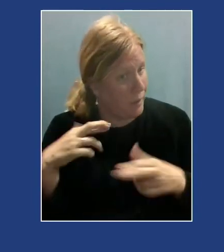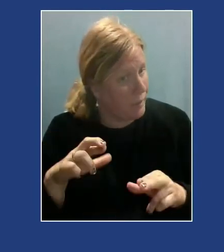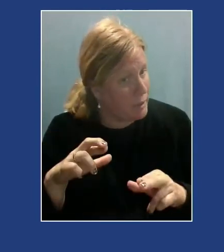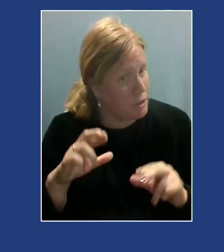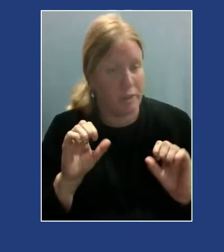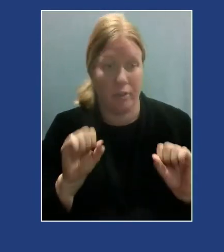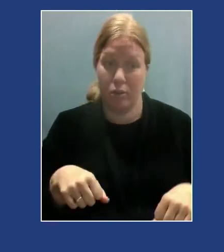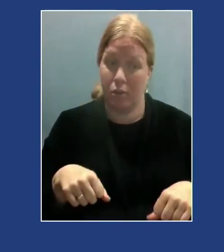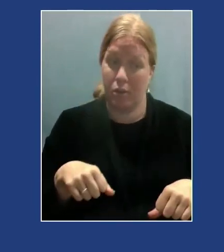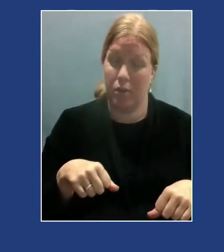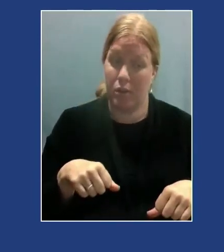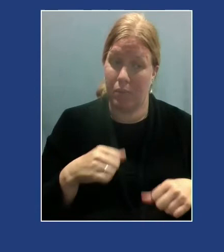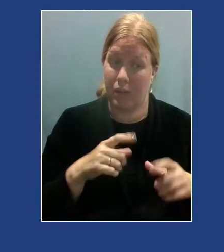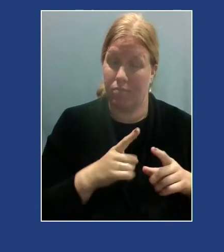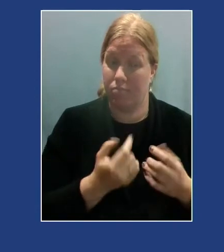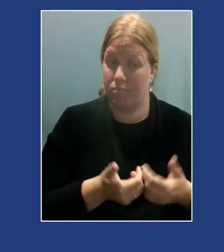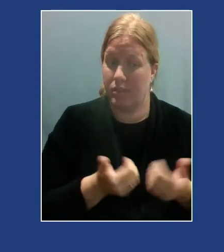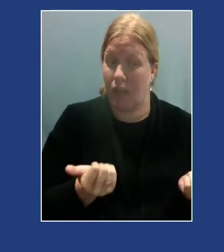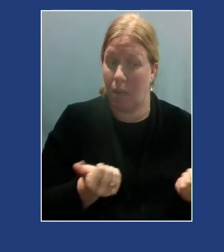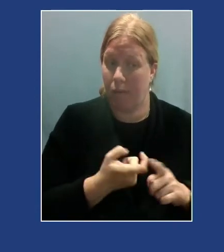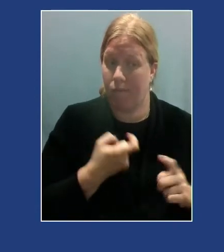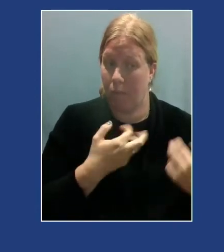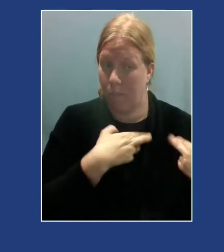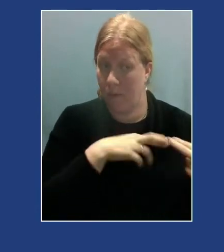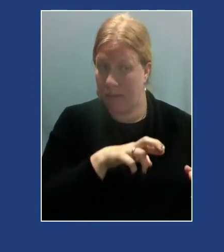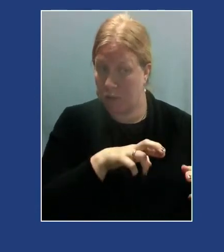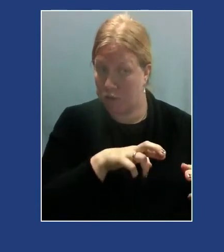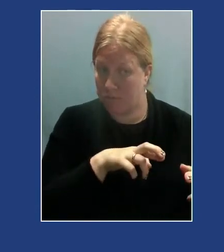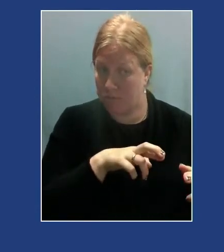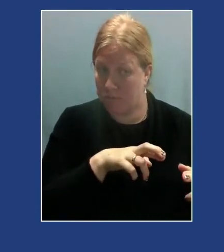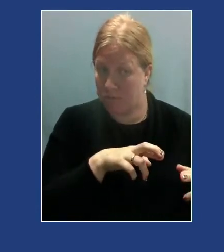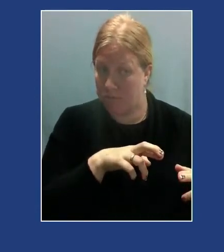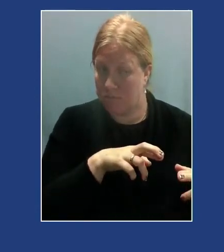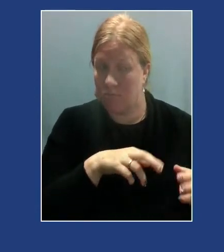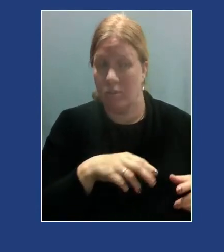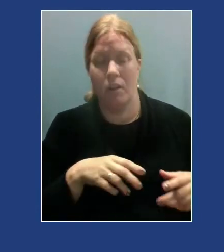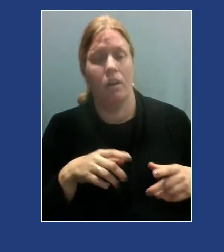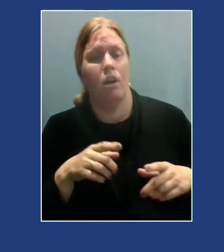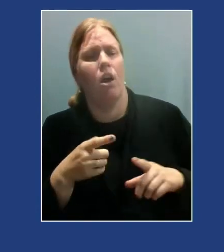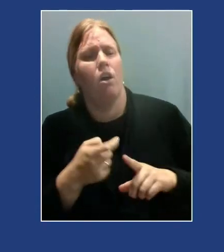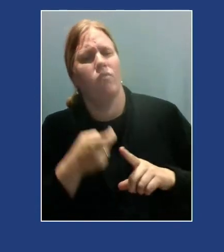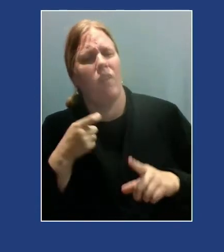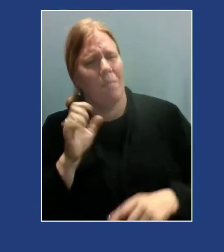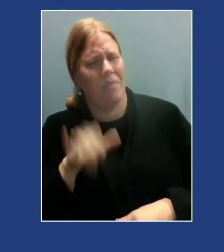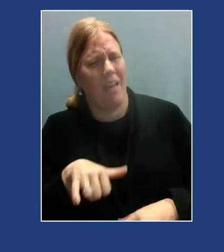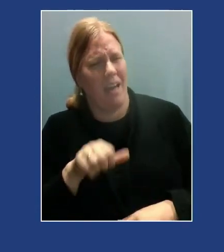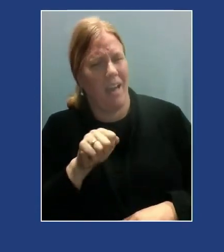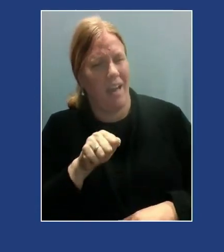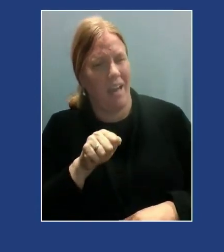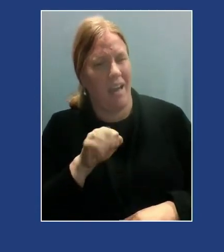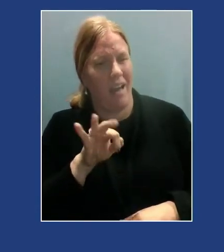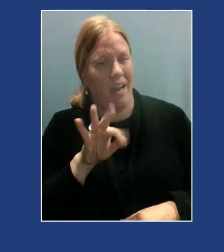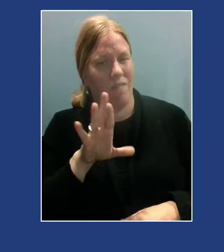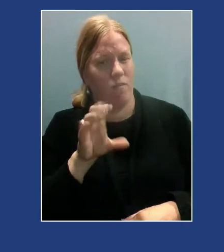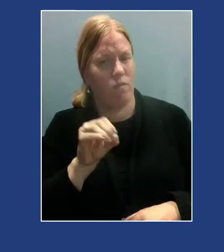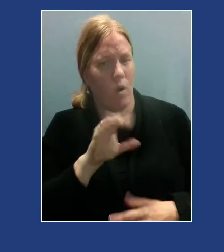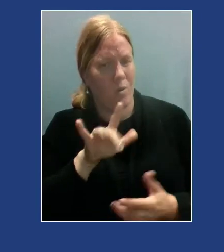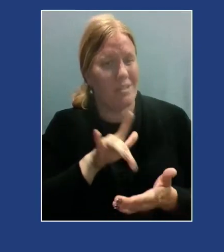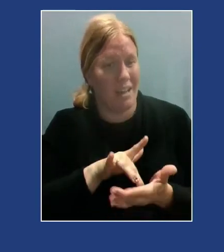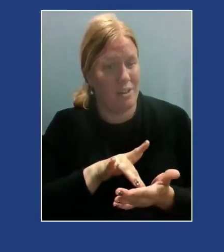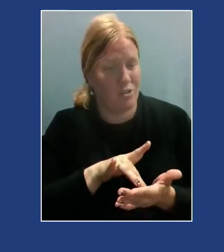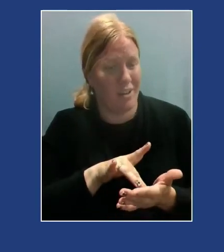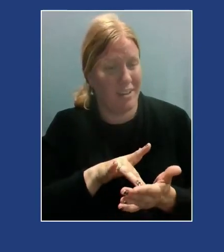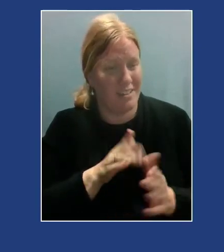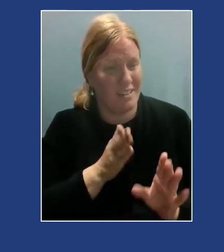of religion. And that ultimately within Afrocentric psychology, we're talking about the idea that the highest